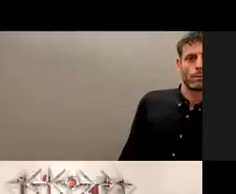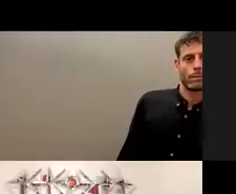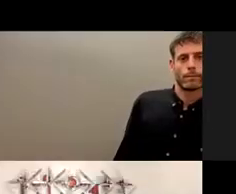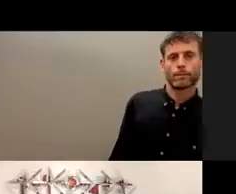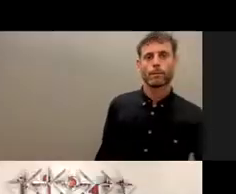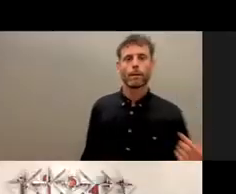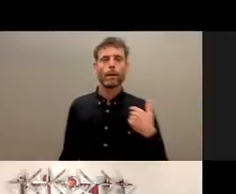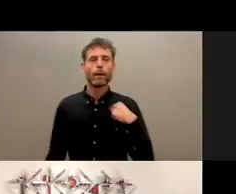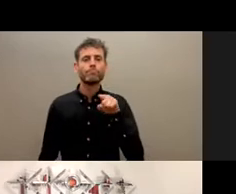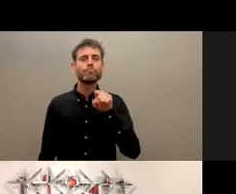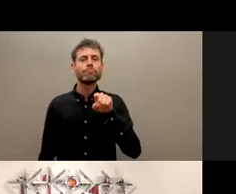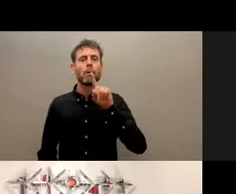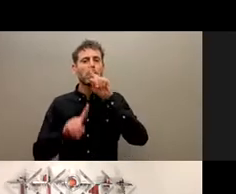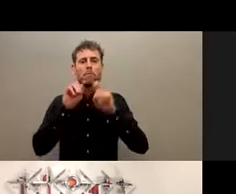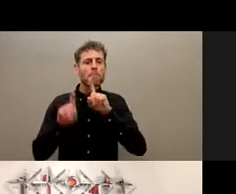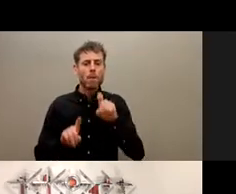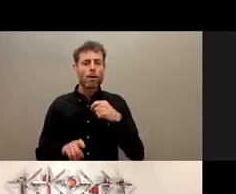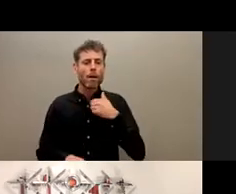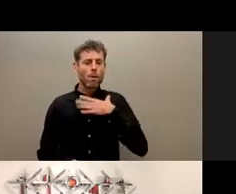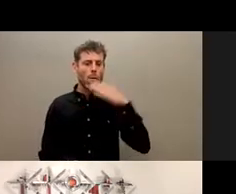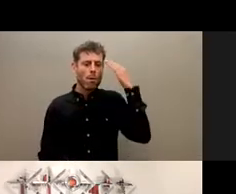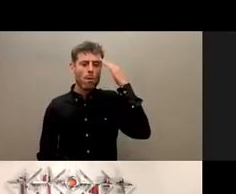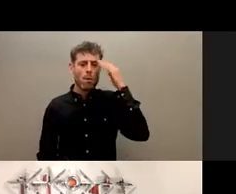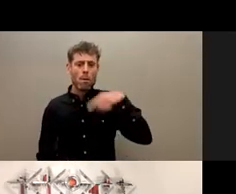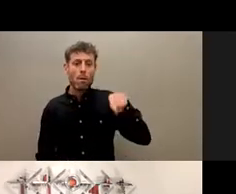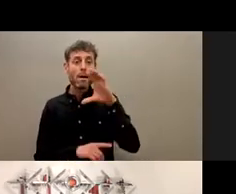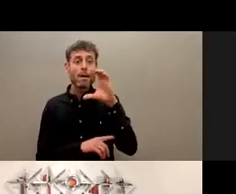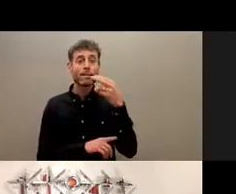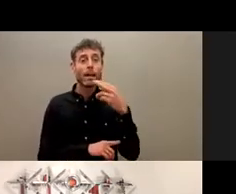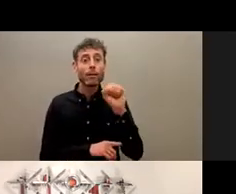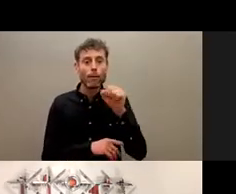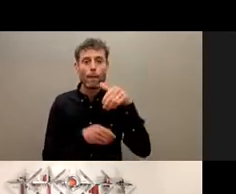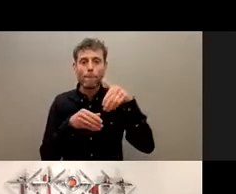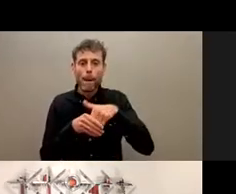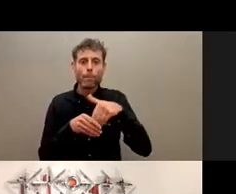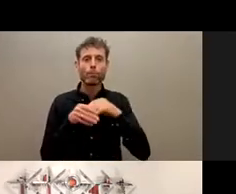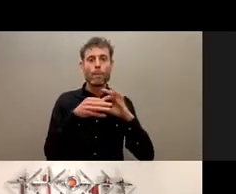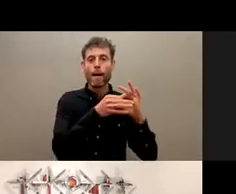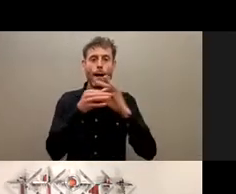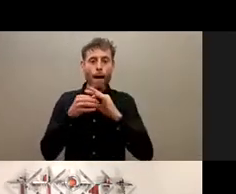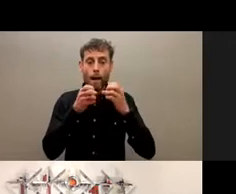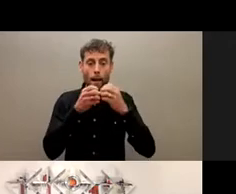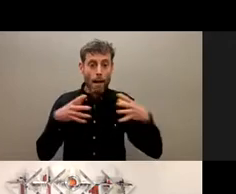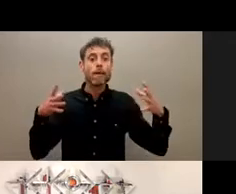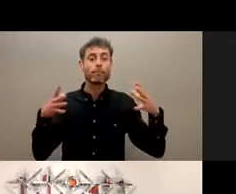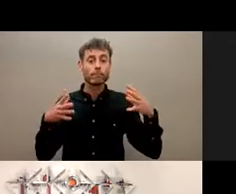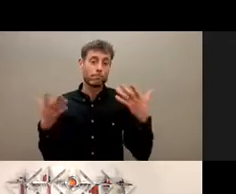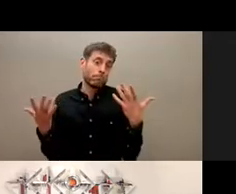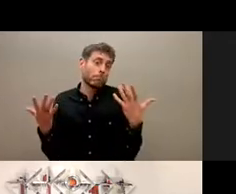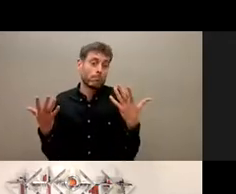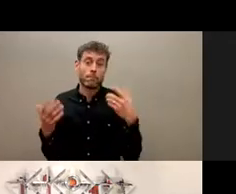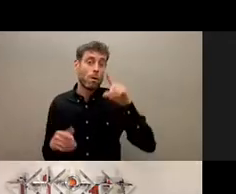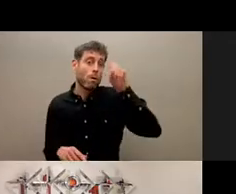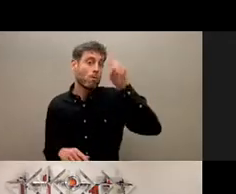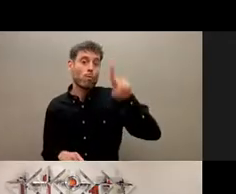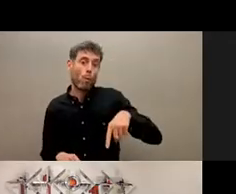the CHS membership and CHS Alliance is progressing. And basically the answer is that all of those donors value